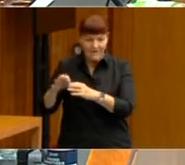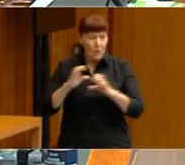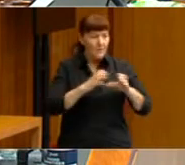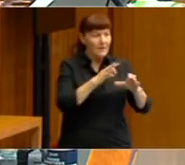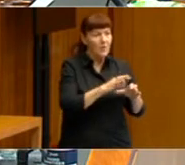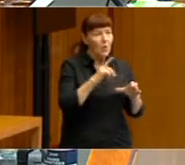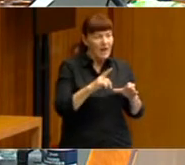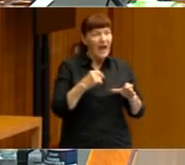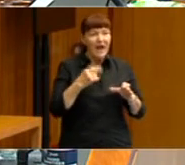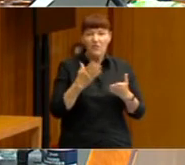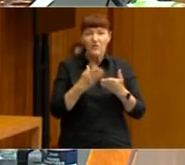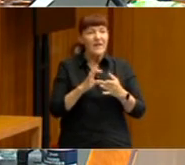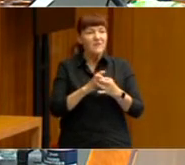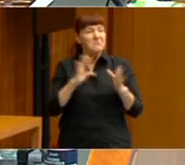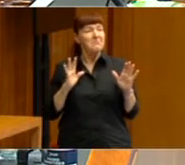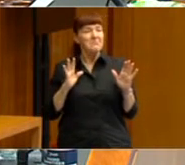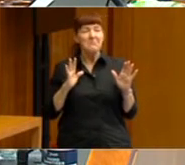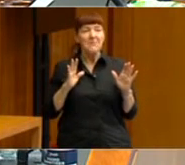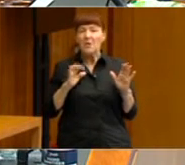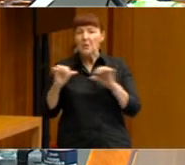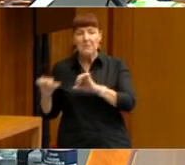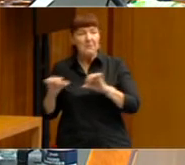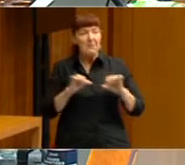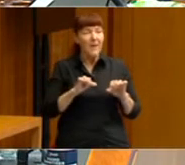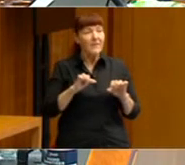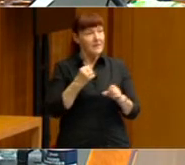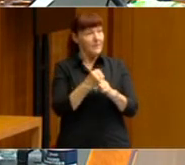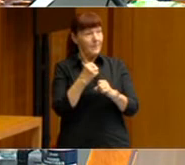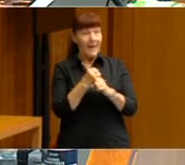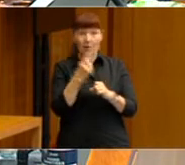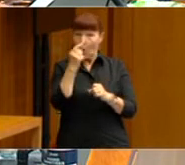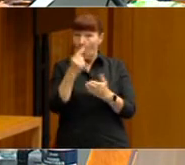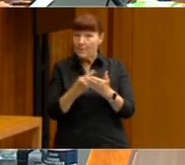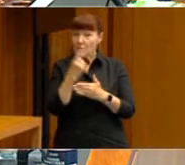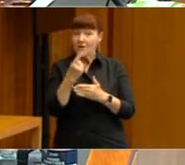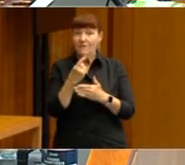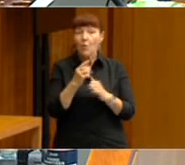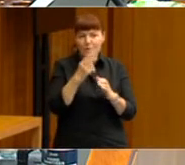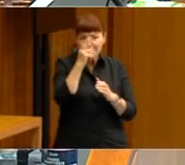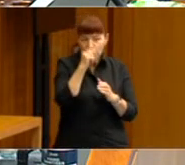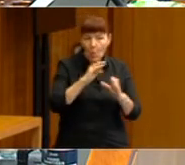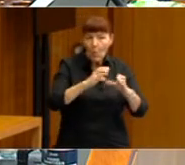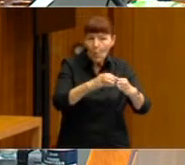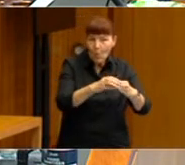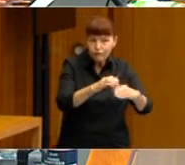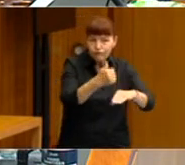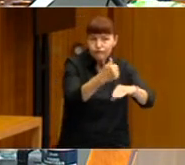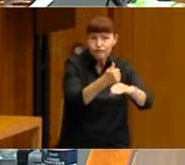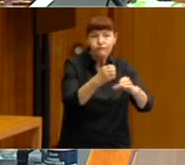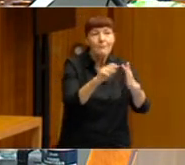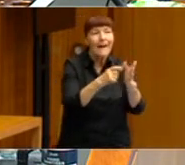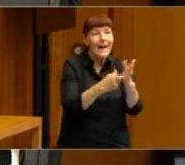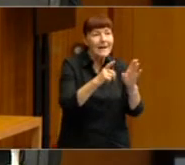political parties, this has created an opportunity both for minor parties and also for independence to